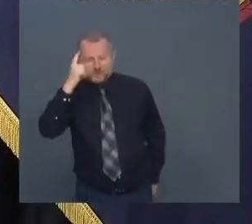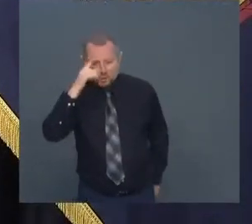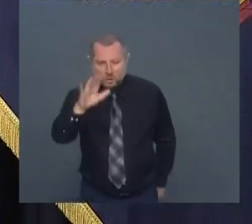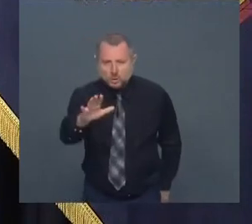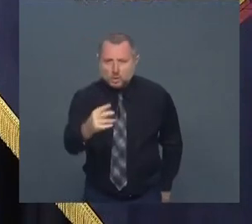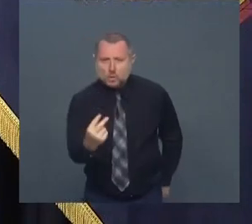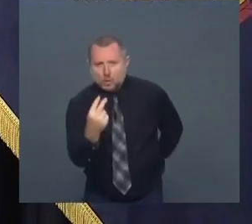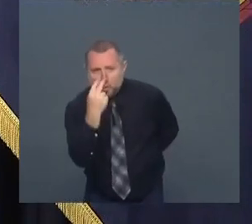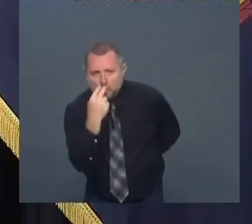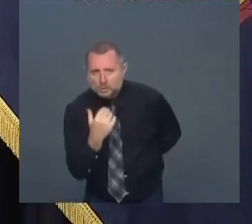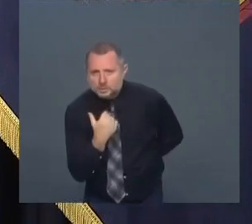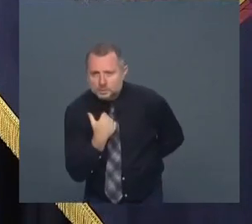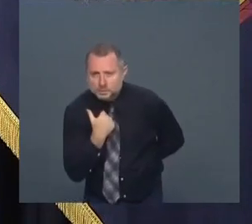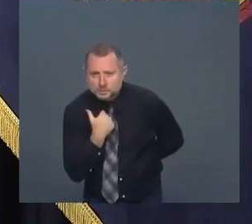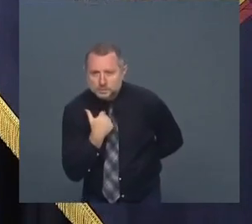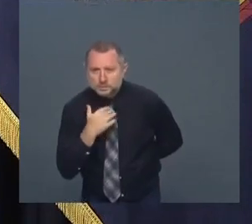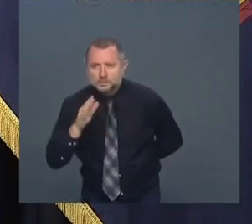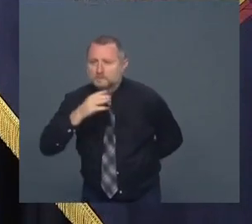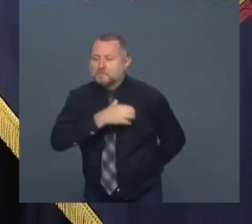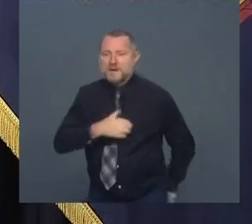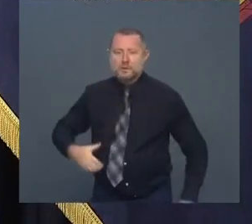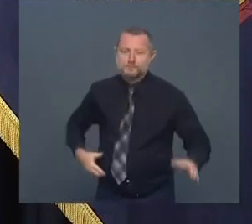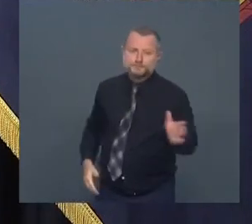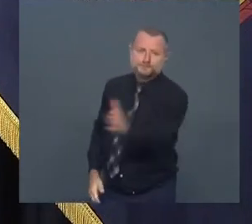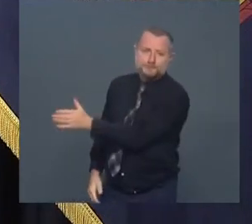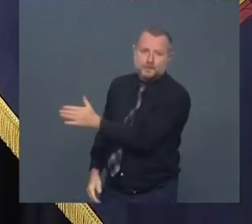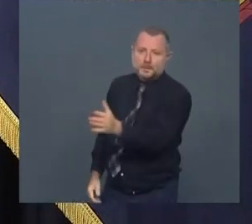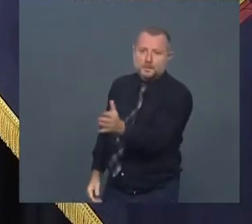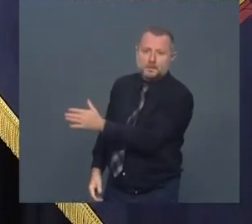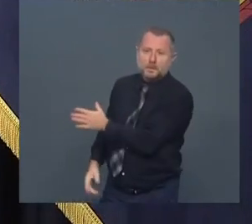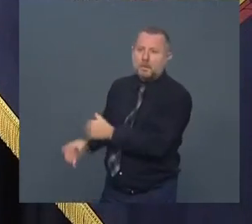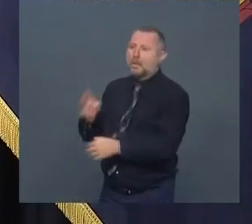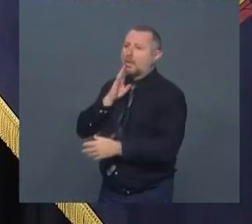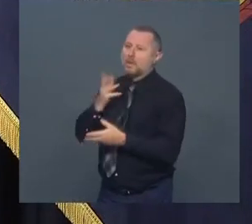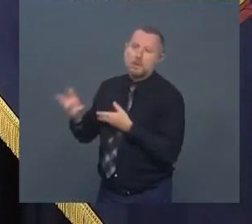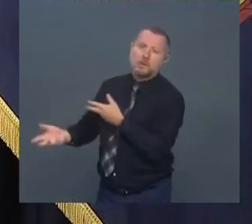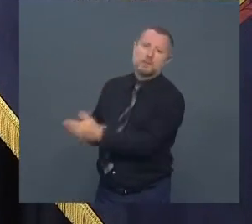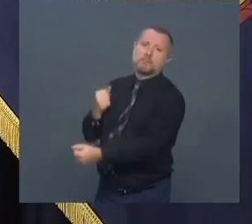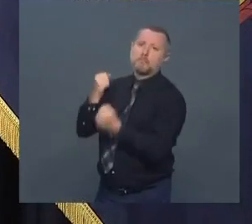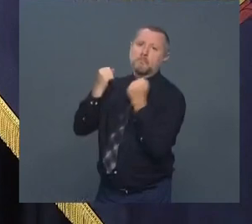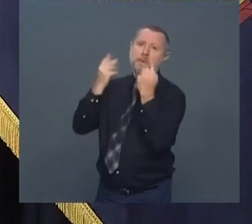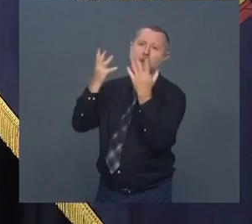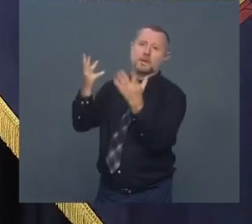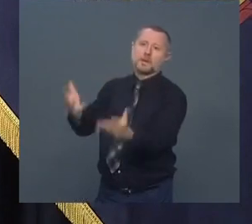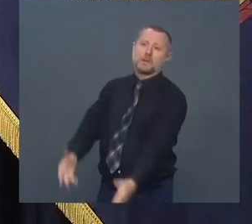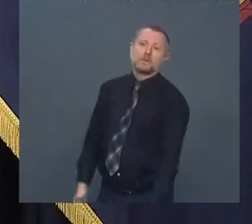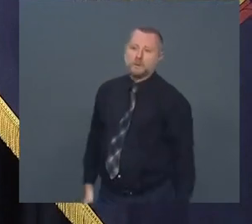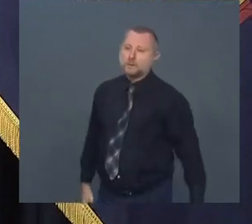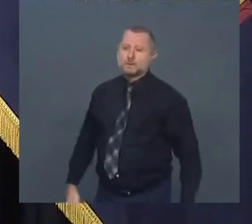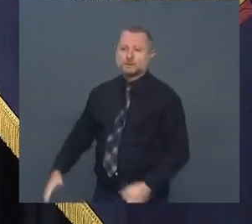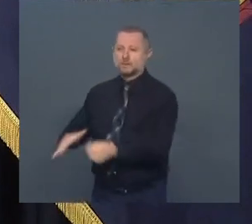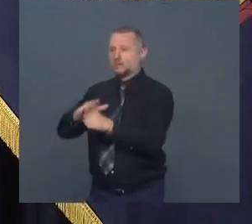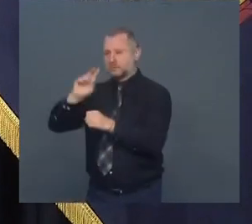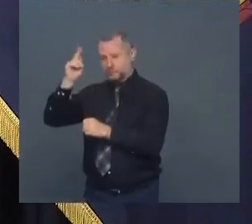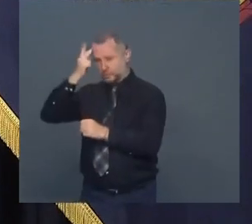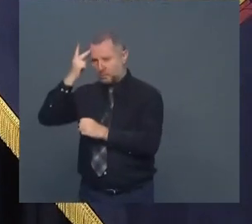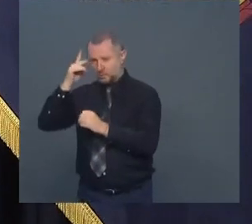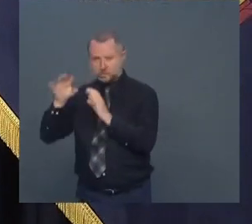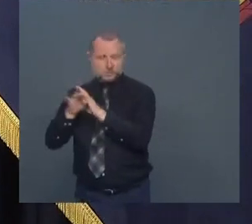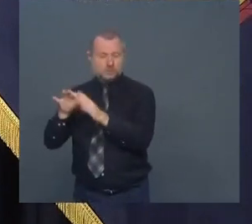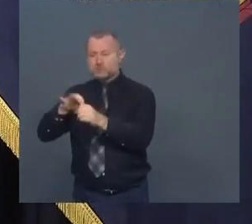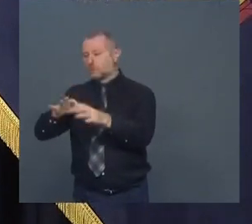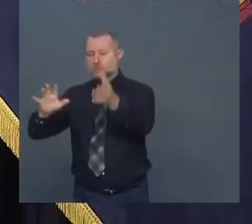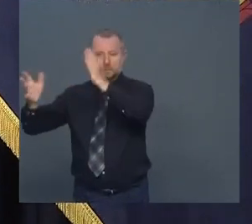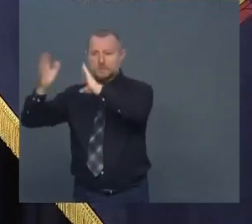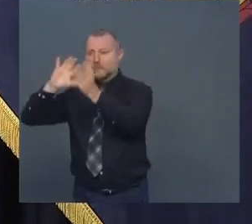forget the mayor specifically I've had this conversation with multiple elected officials by the way I've